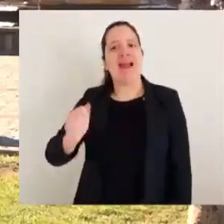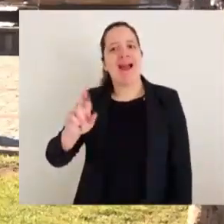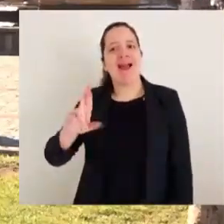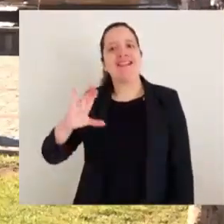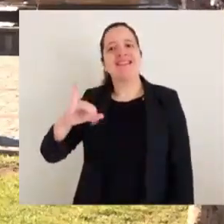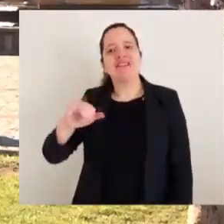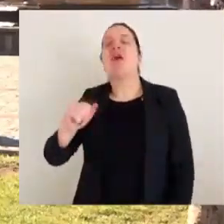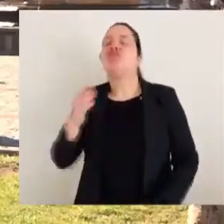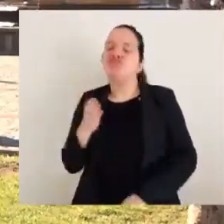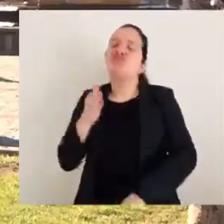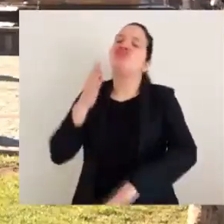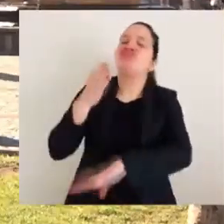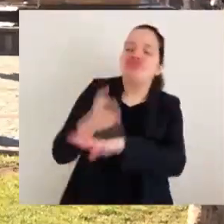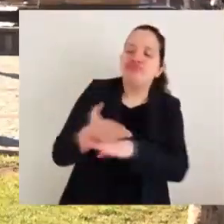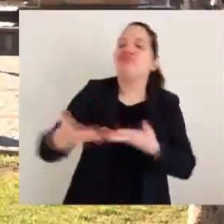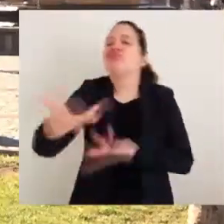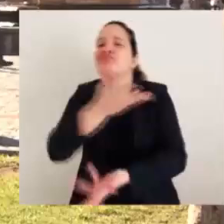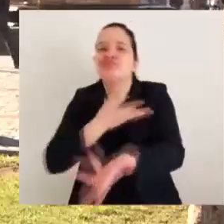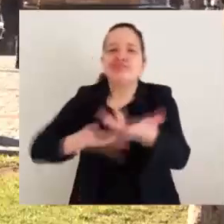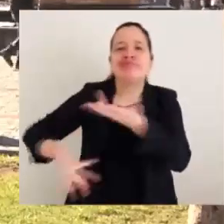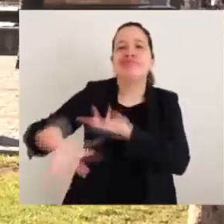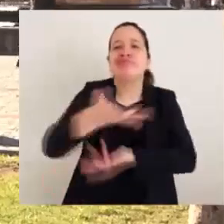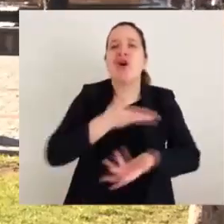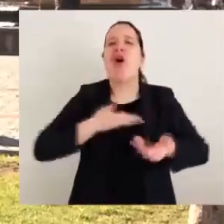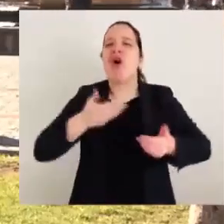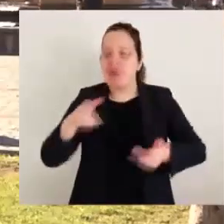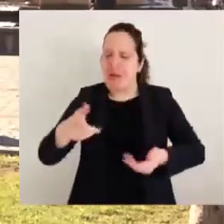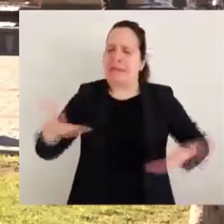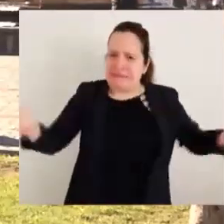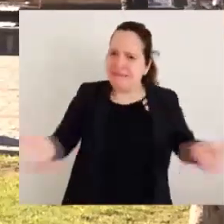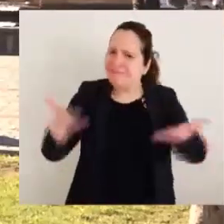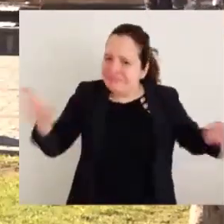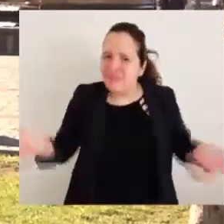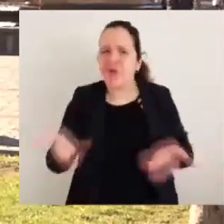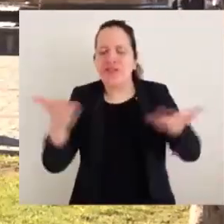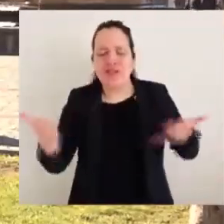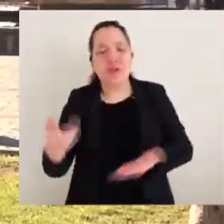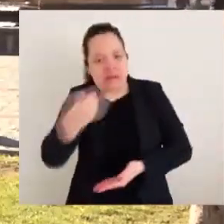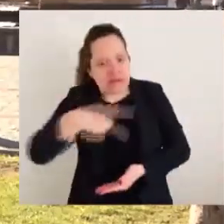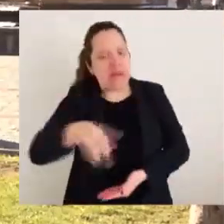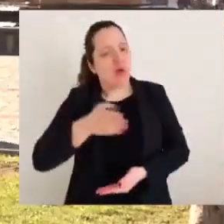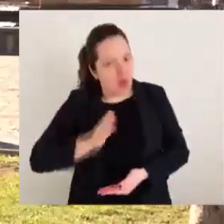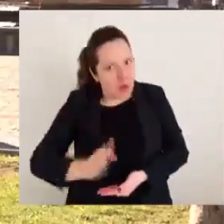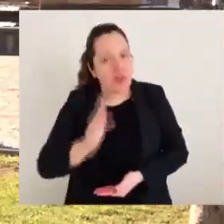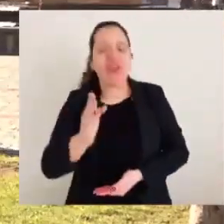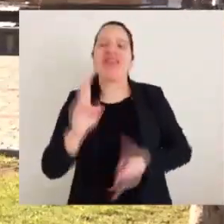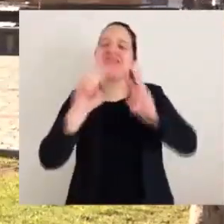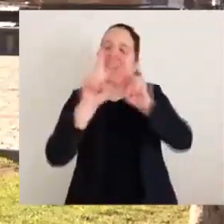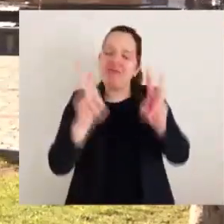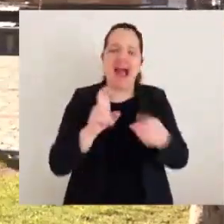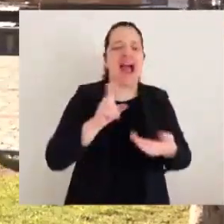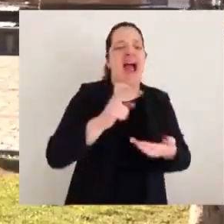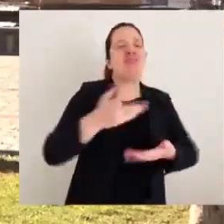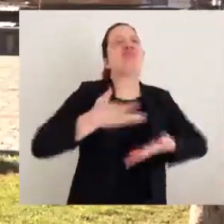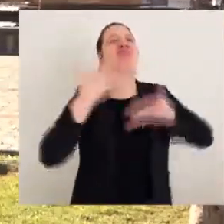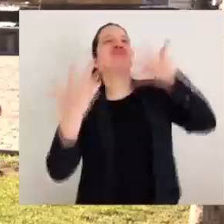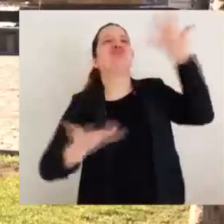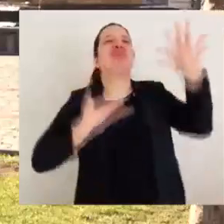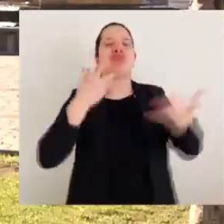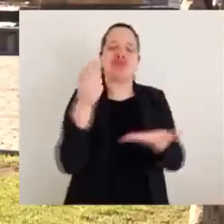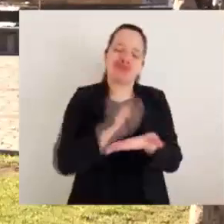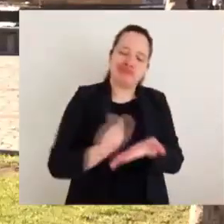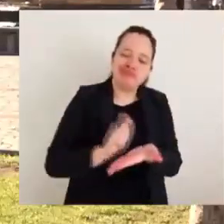who was in a day sharing with these young people, mainly to motivate and motivate them to follow the art and music.